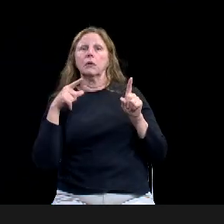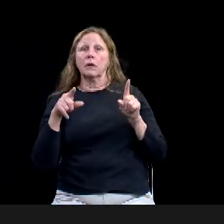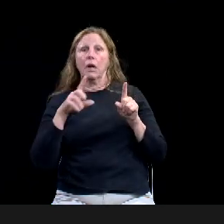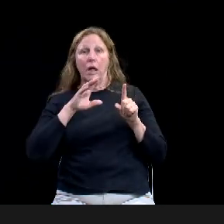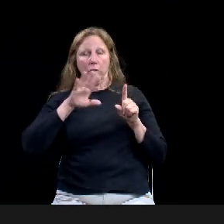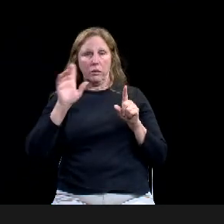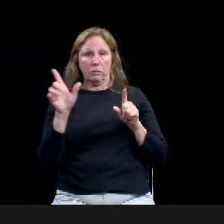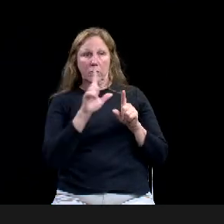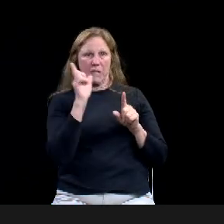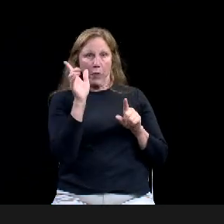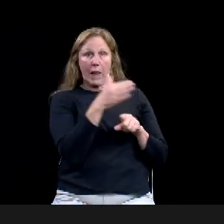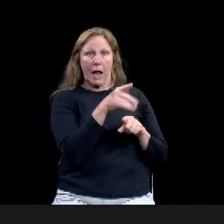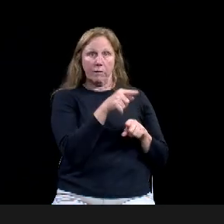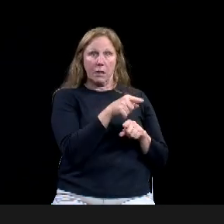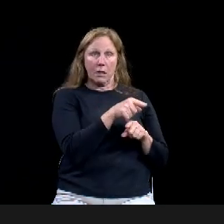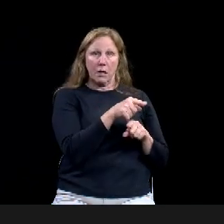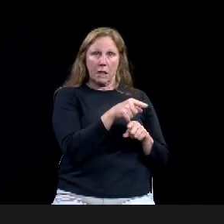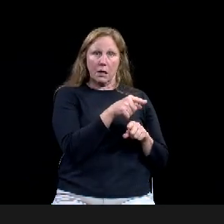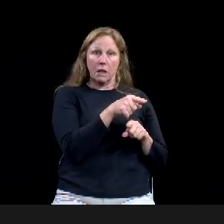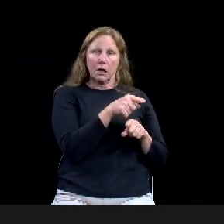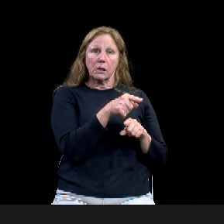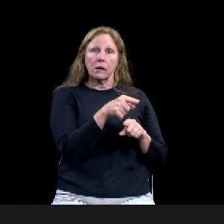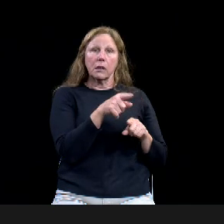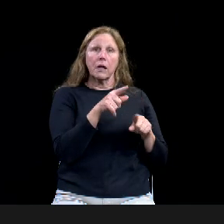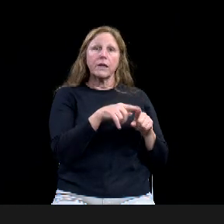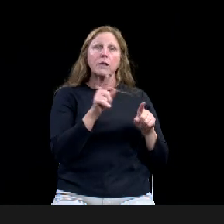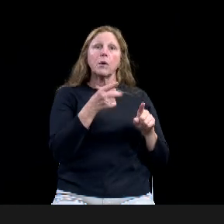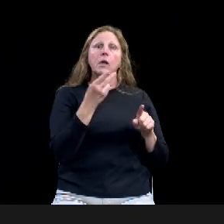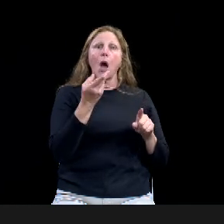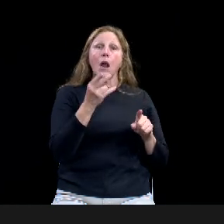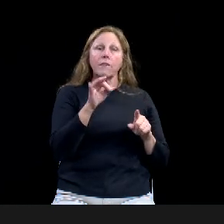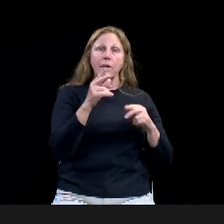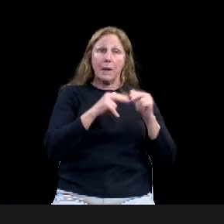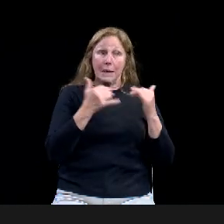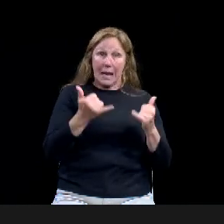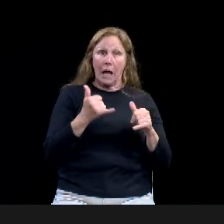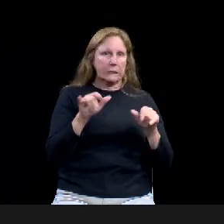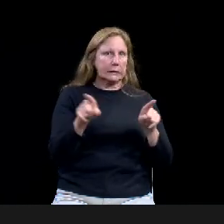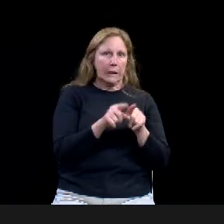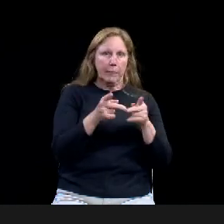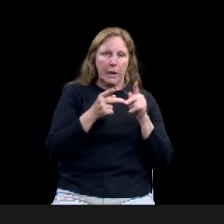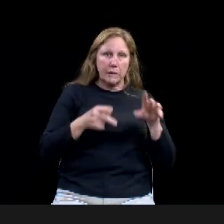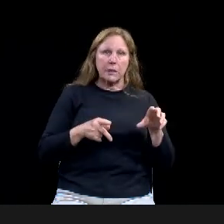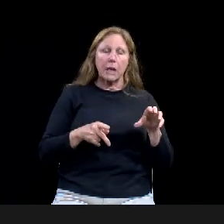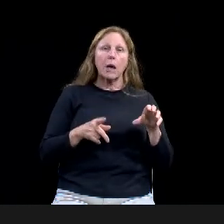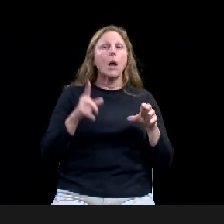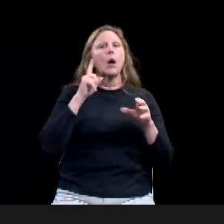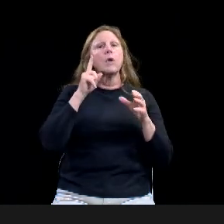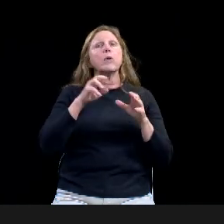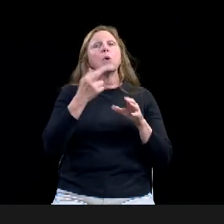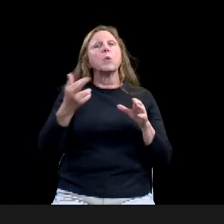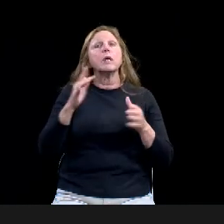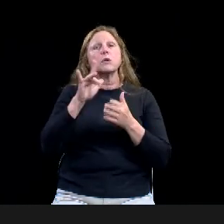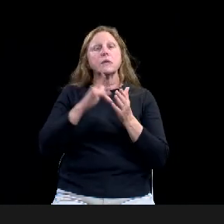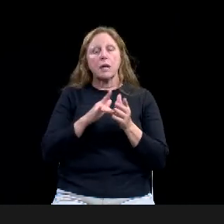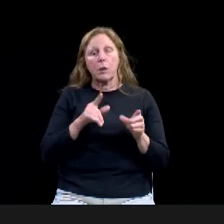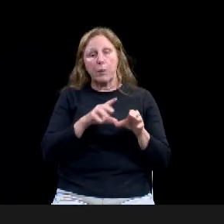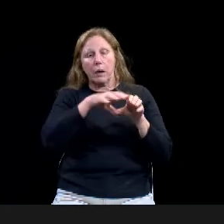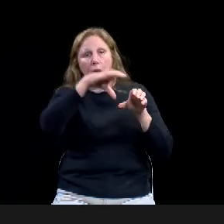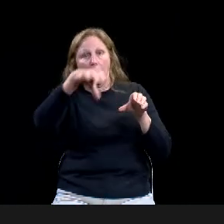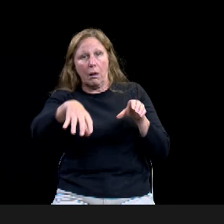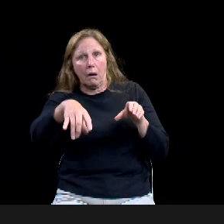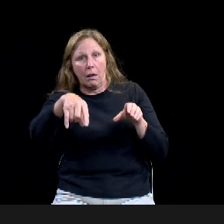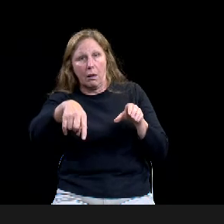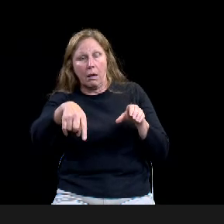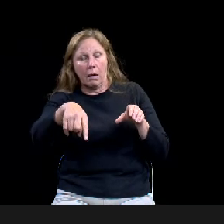center would be adjoining and is the building right in the center. And then the original building on the far right, which would